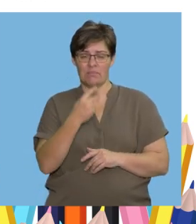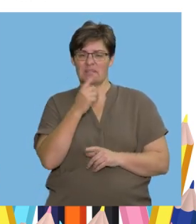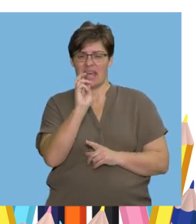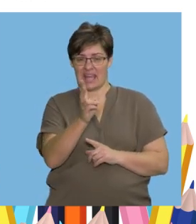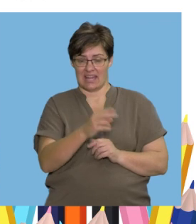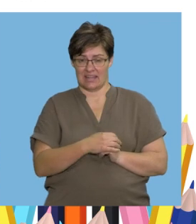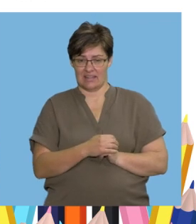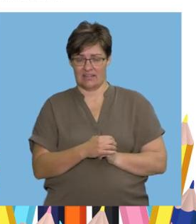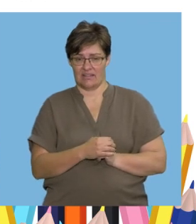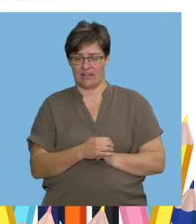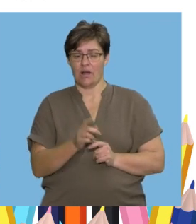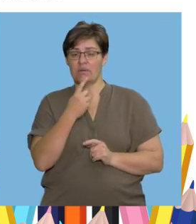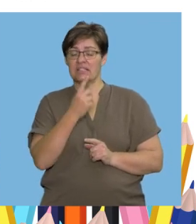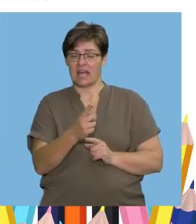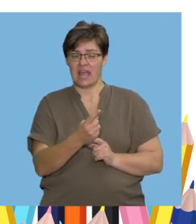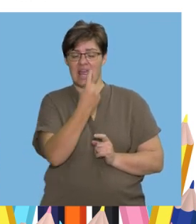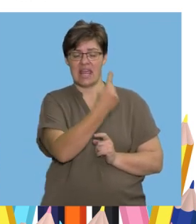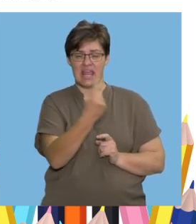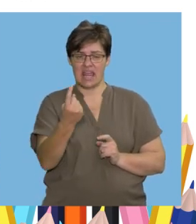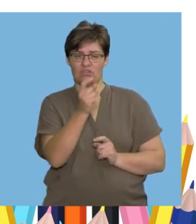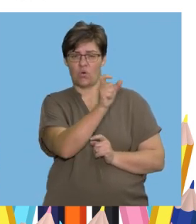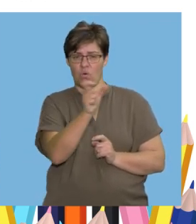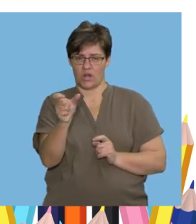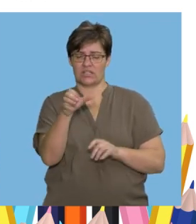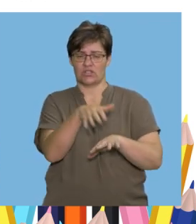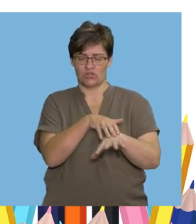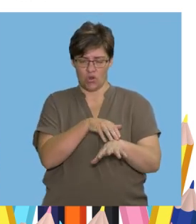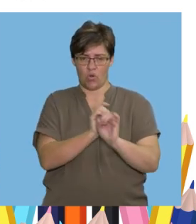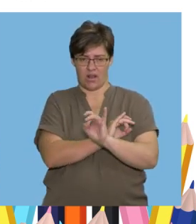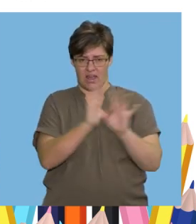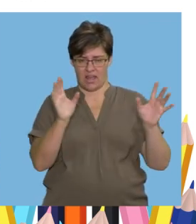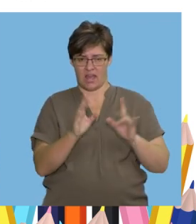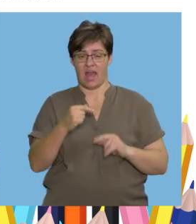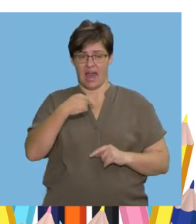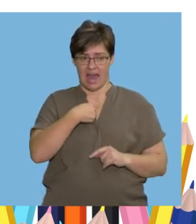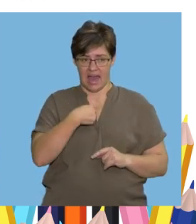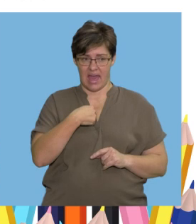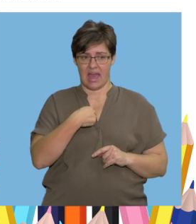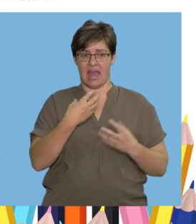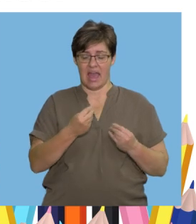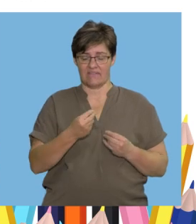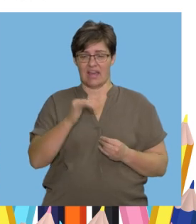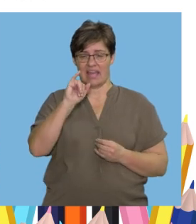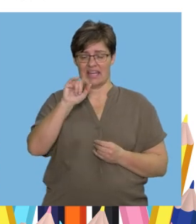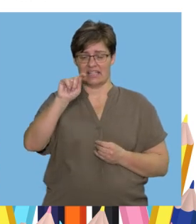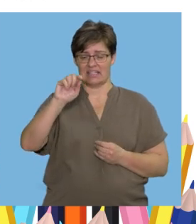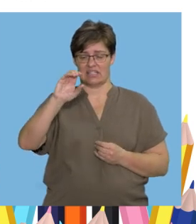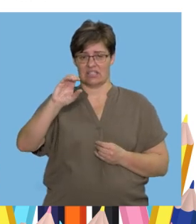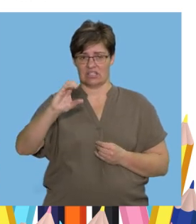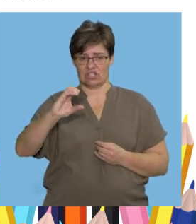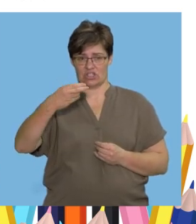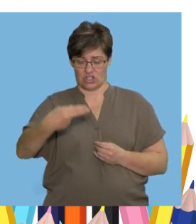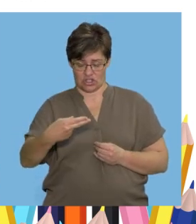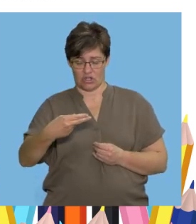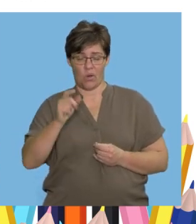say that sentence again And this time I will say each word slowly and clearly I have an itch